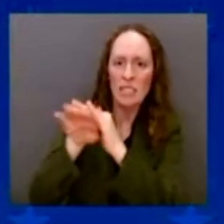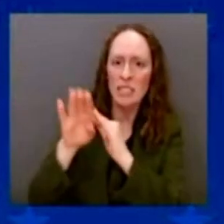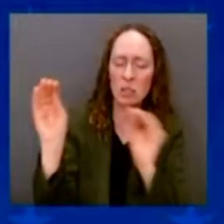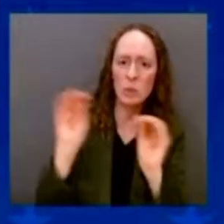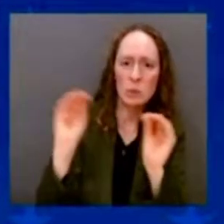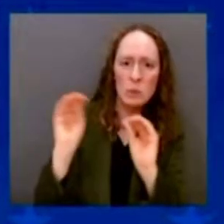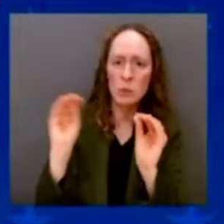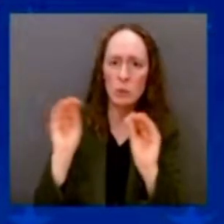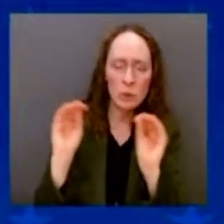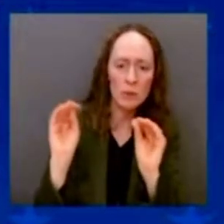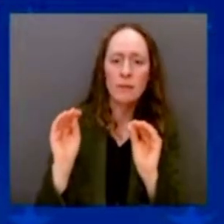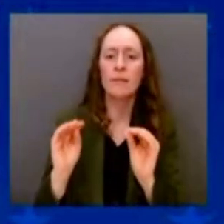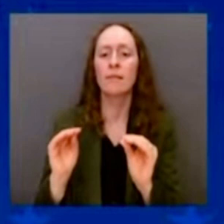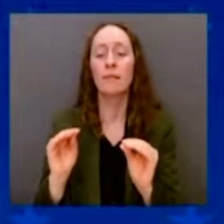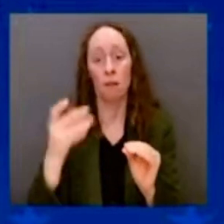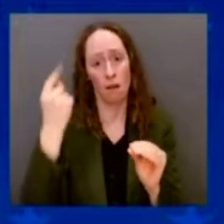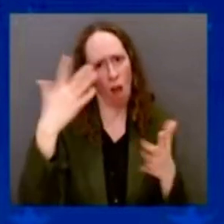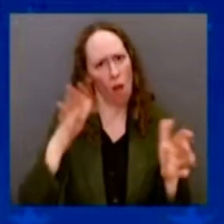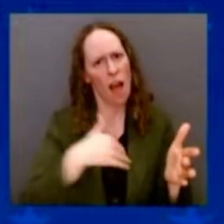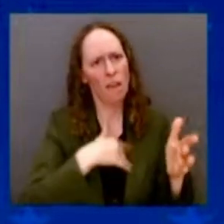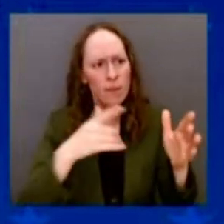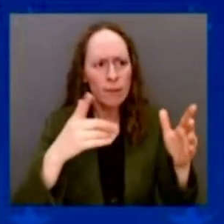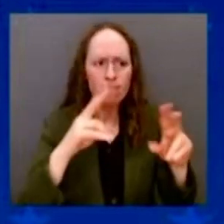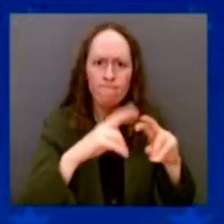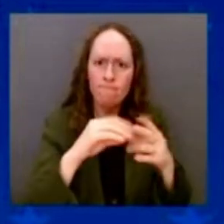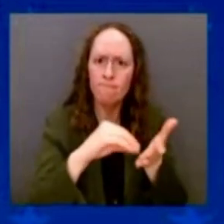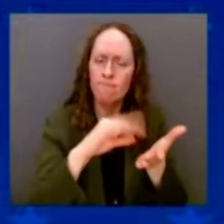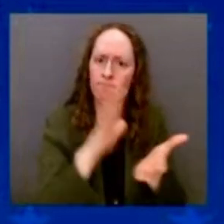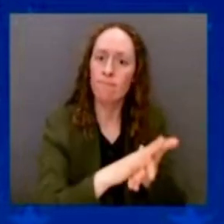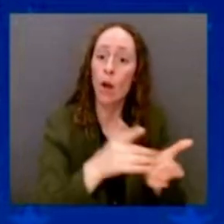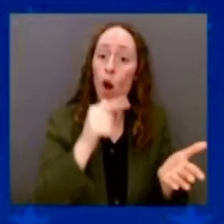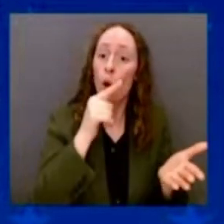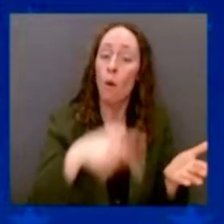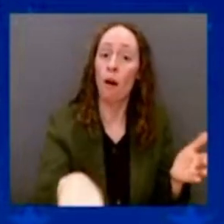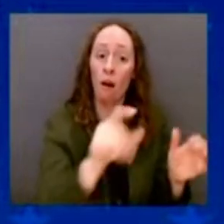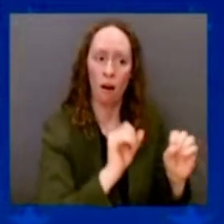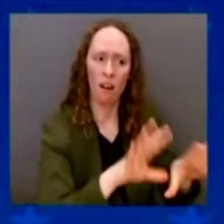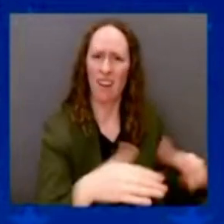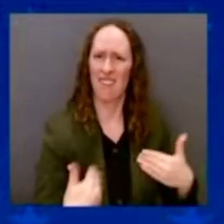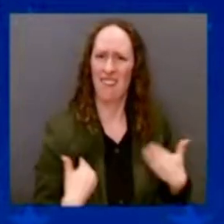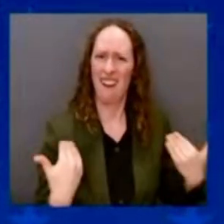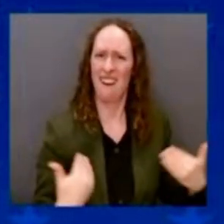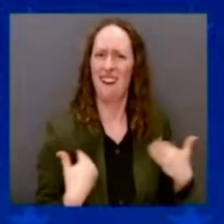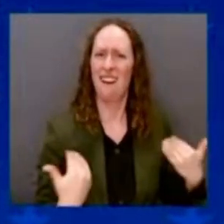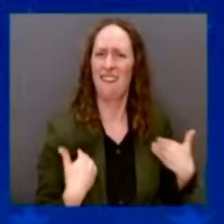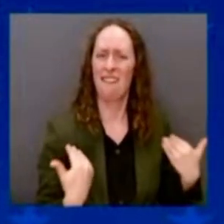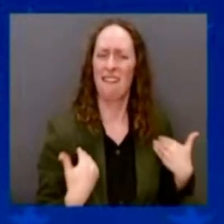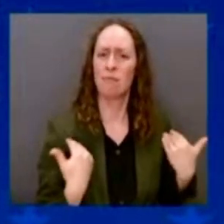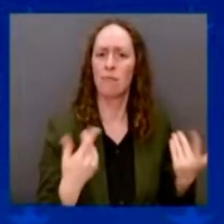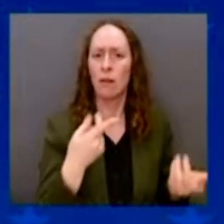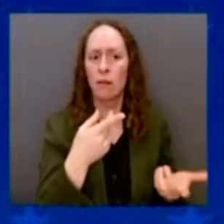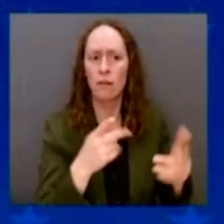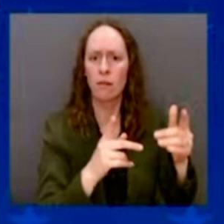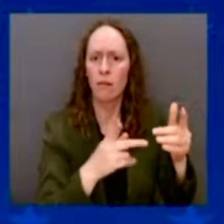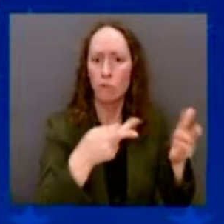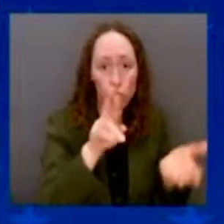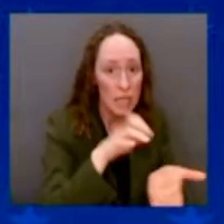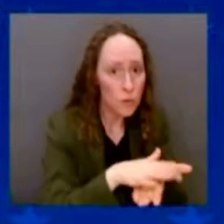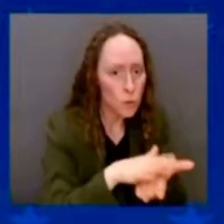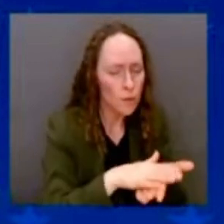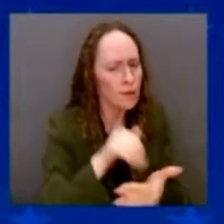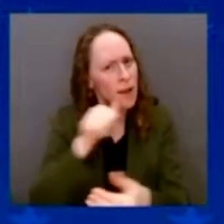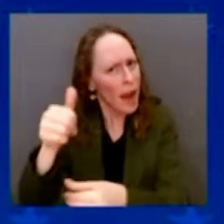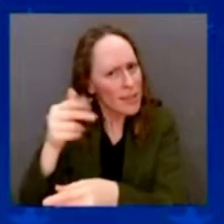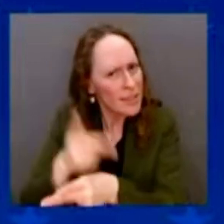three, four, five, six years — three, four, five years old go to school, not daycare, they increase by nearly 50